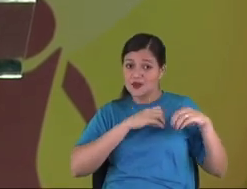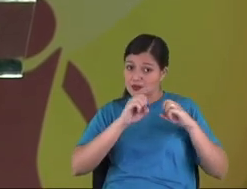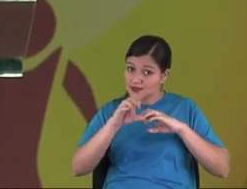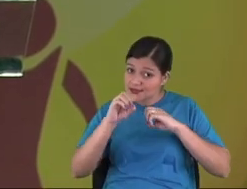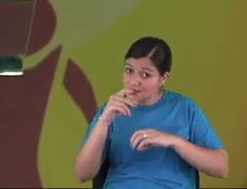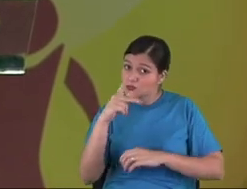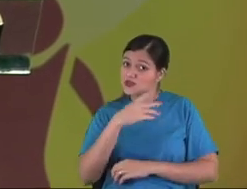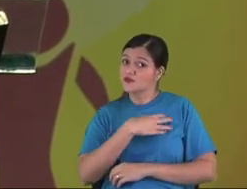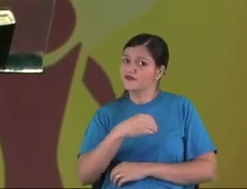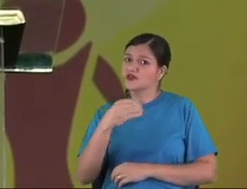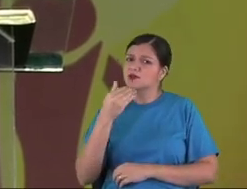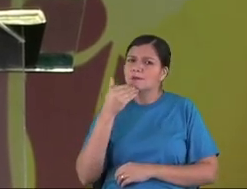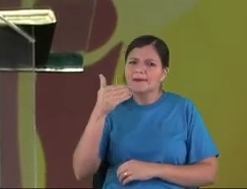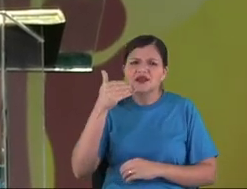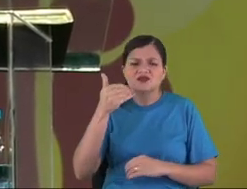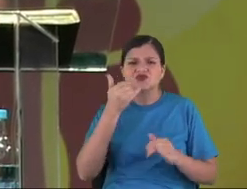sins,